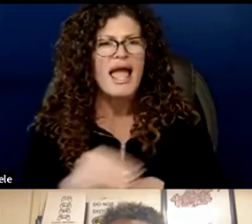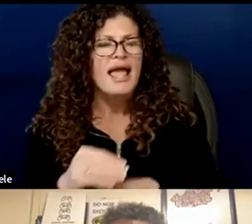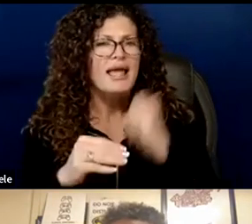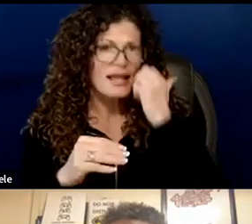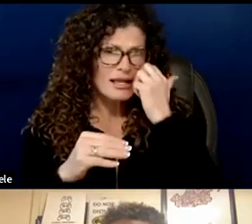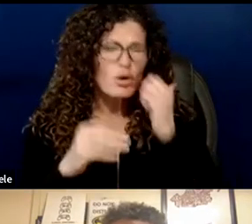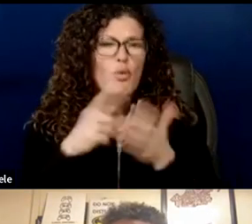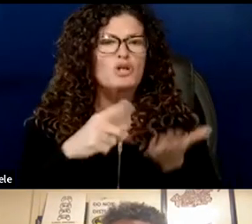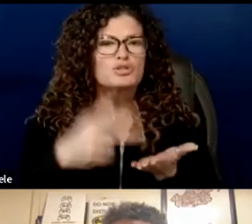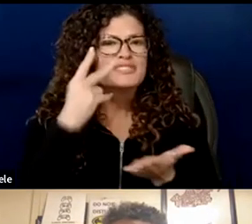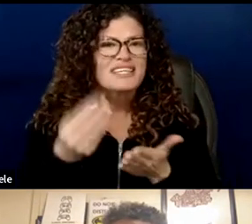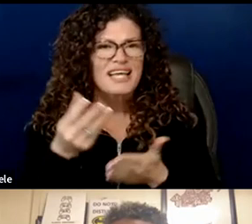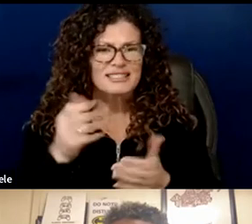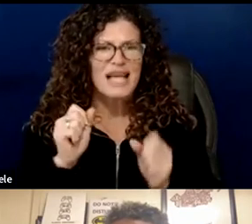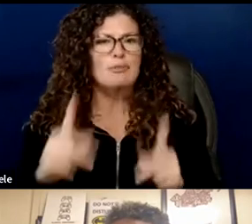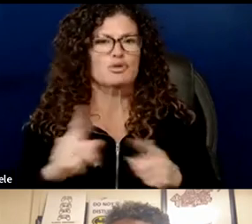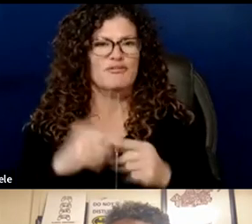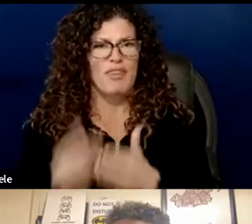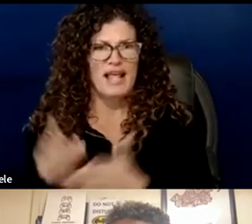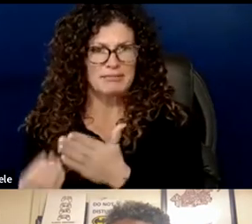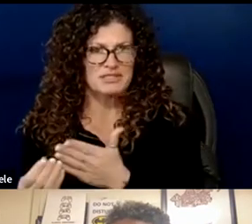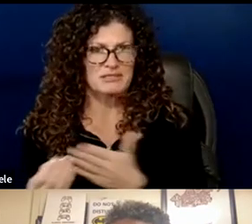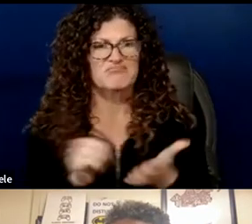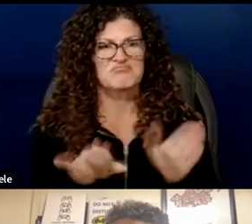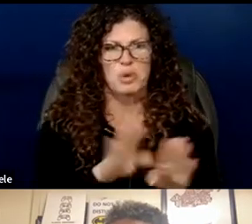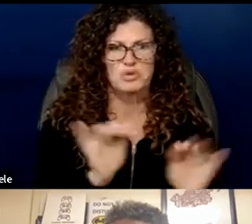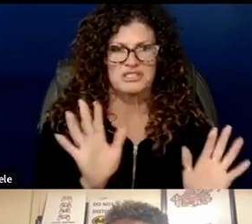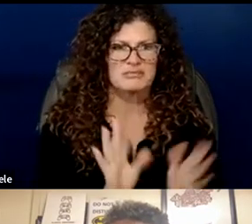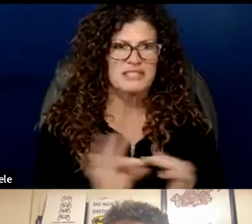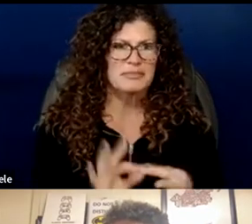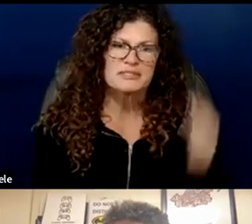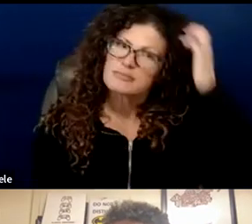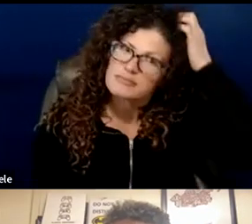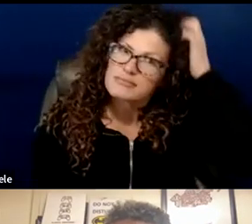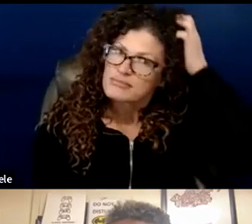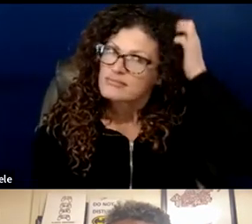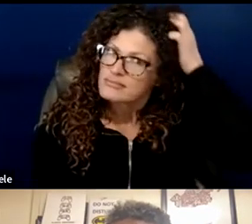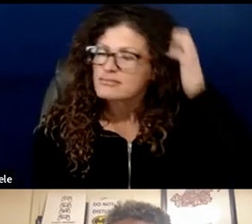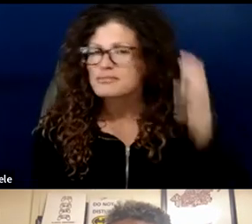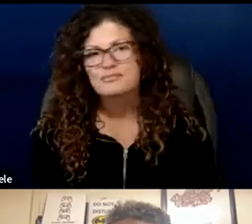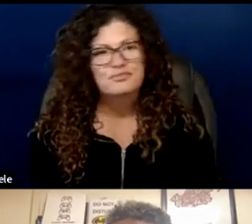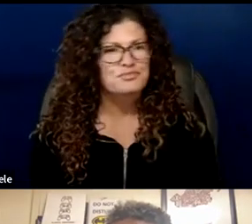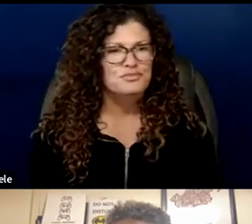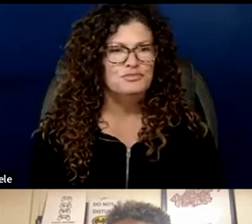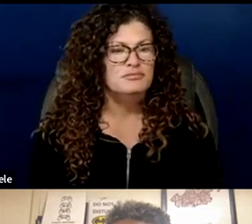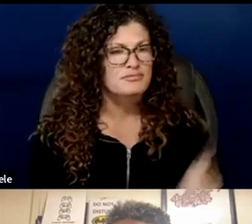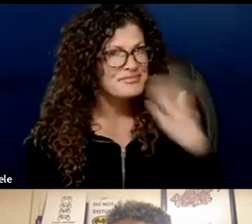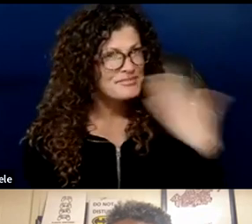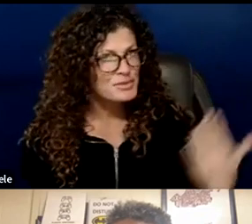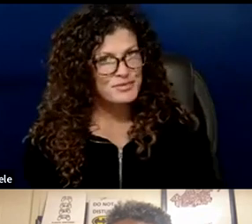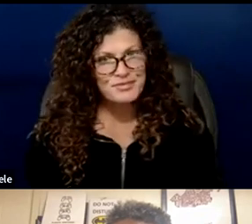gaps and that's the closing of it thank you